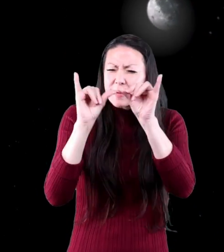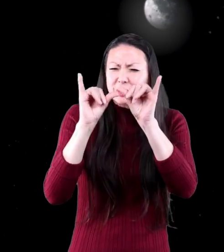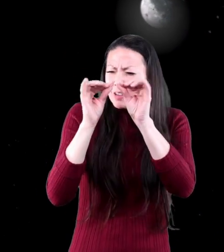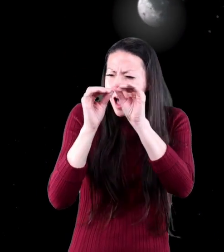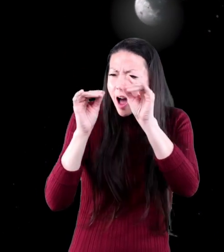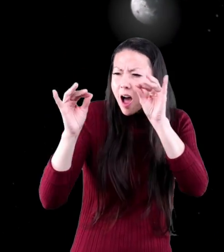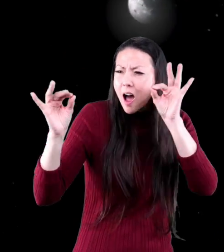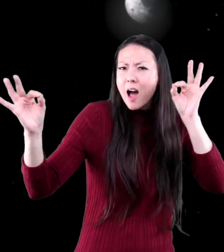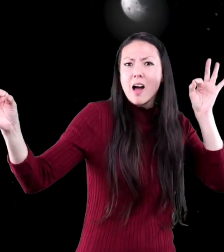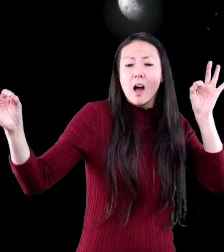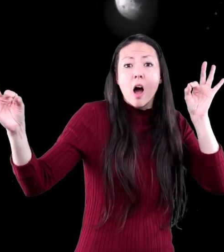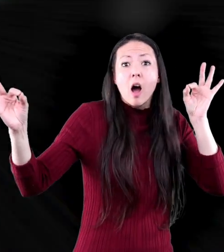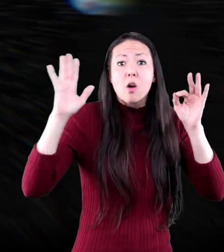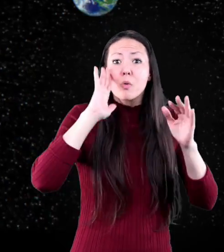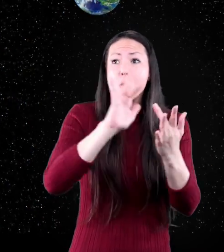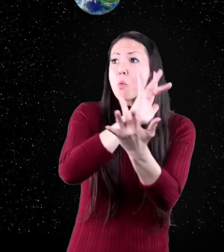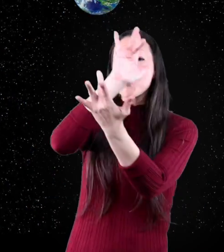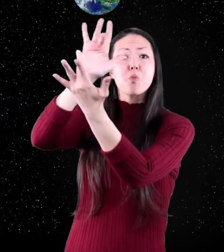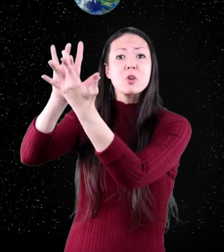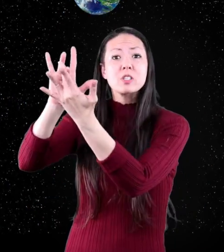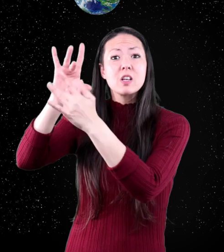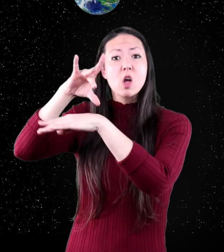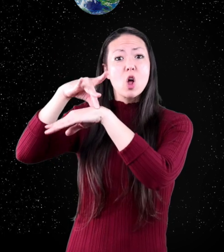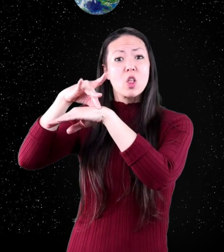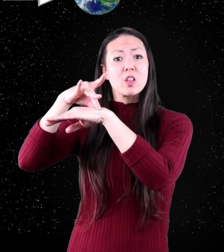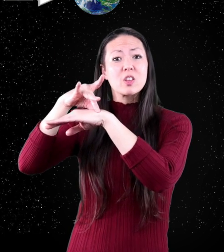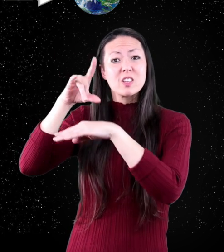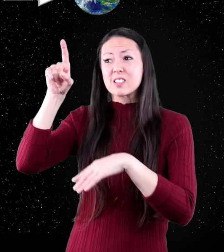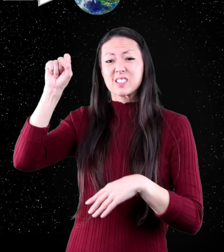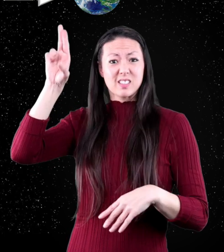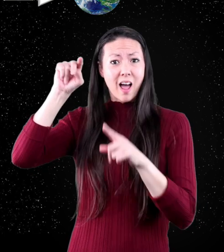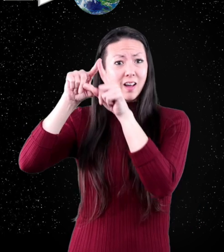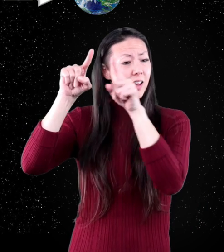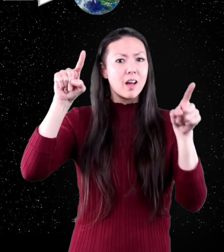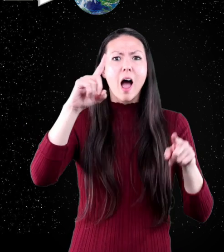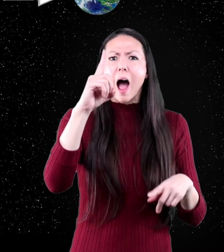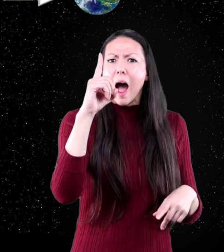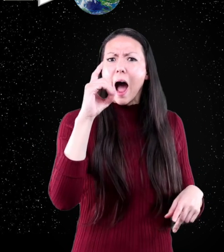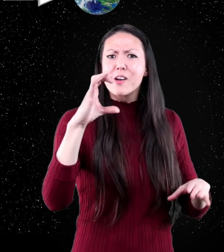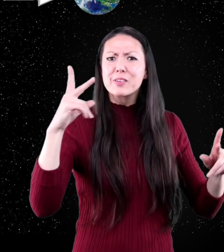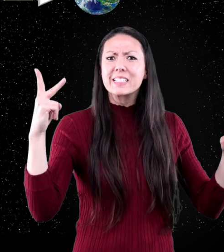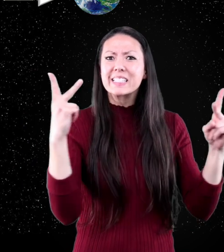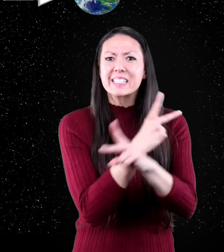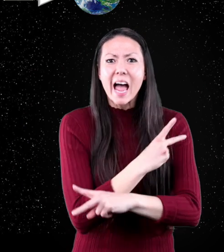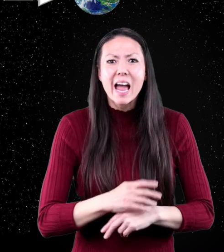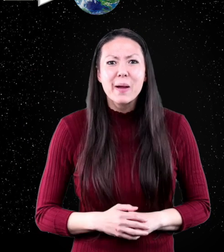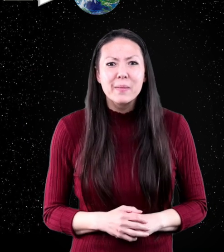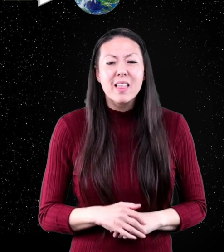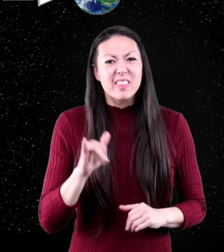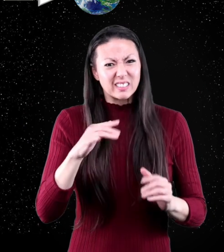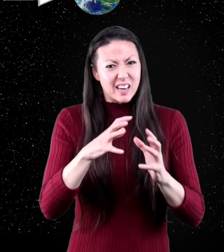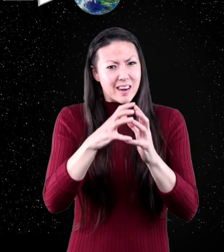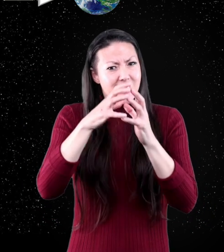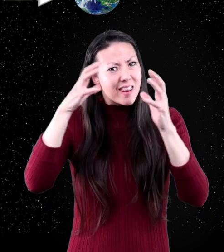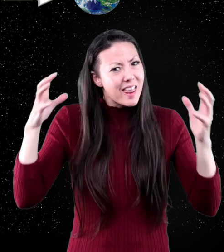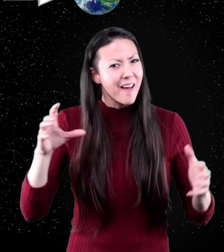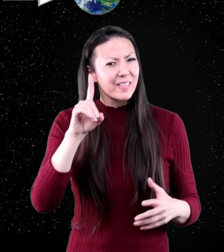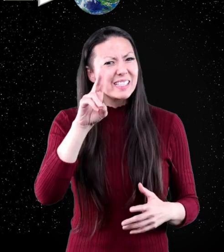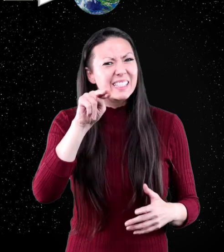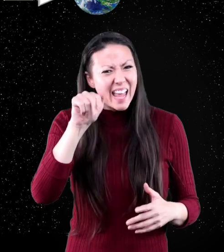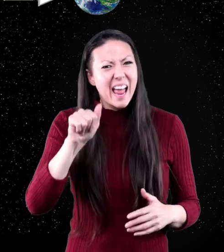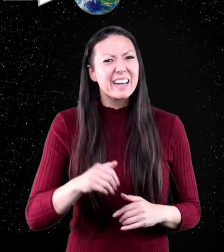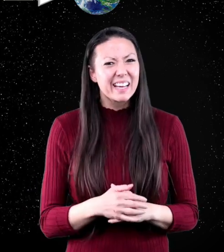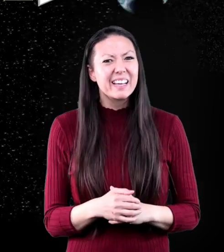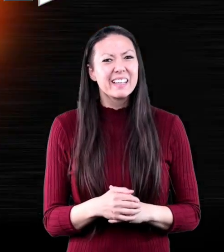from every cell, it would reach from the Earth to the Sun a hundred times. That is a